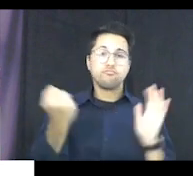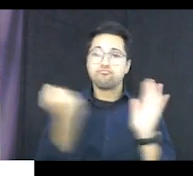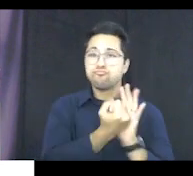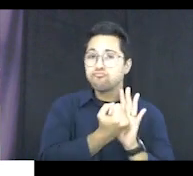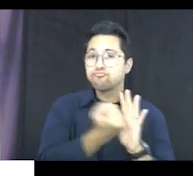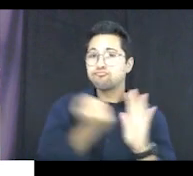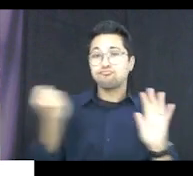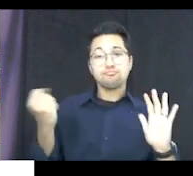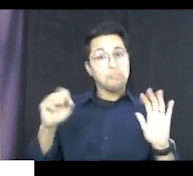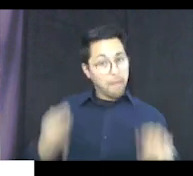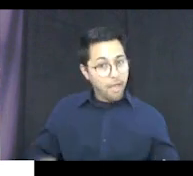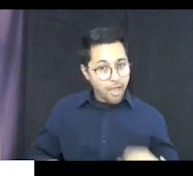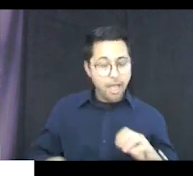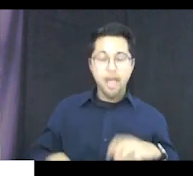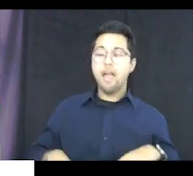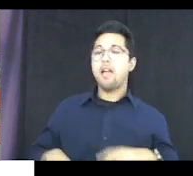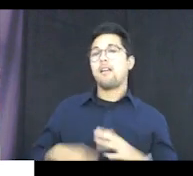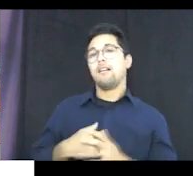to make dots.